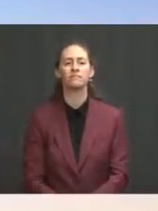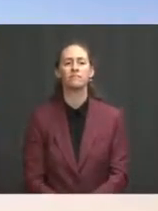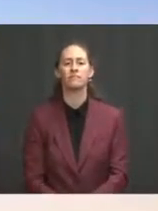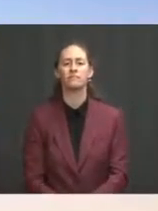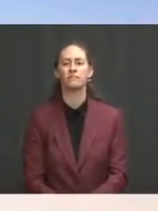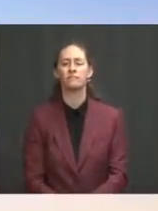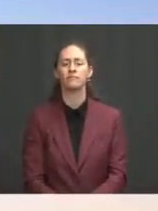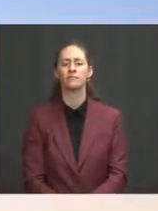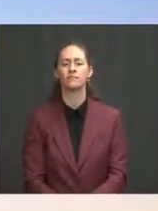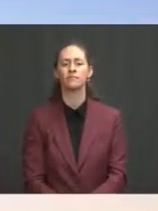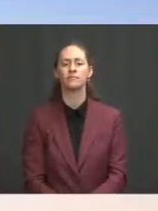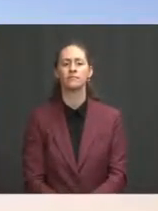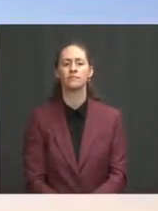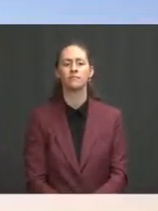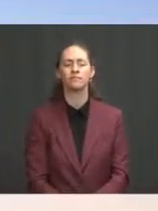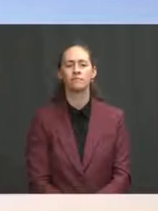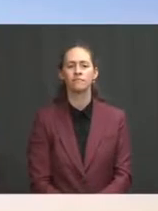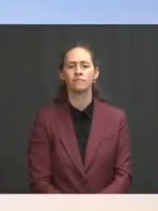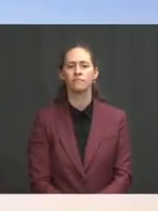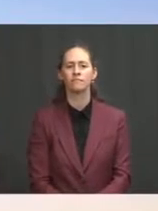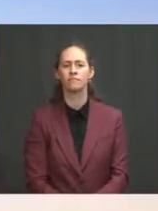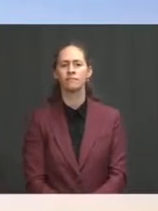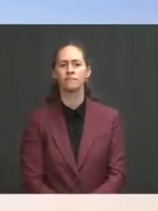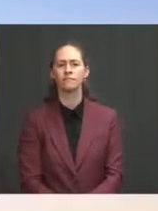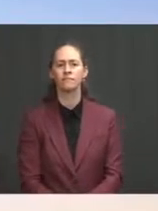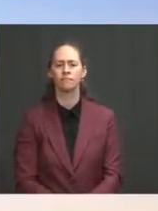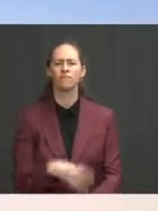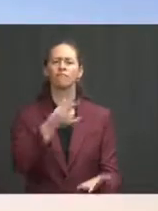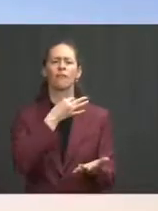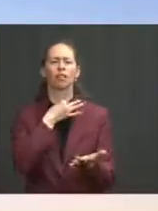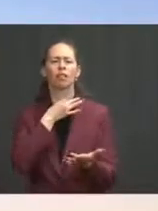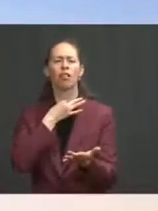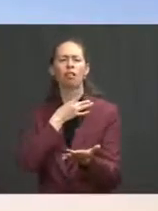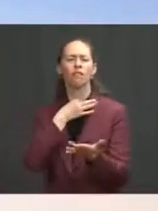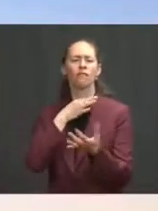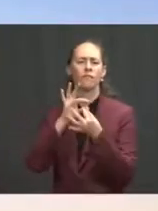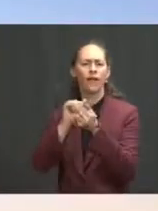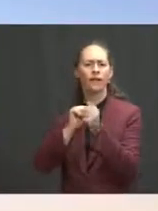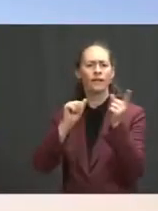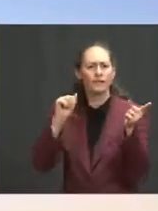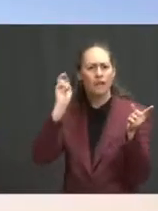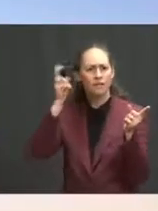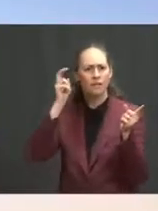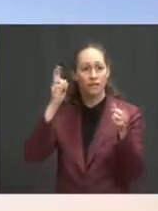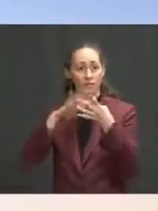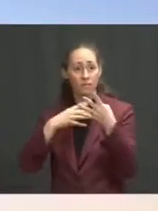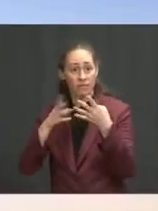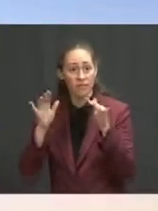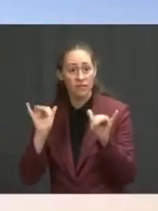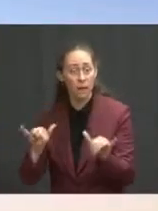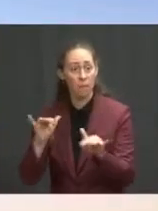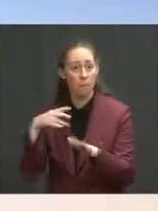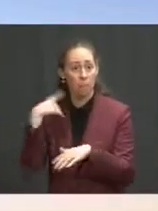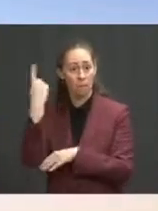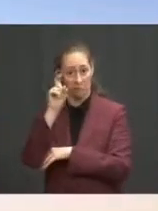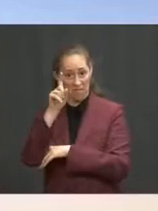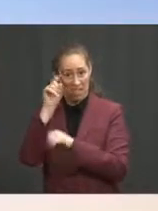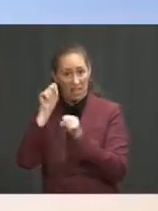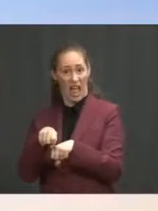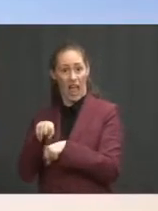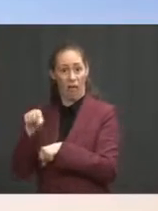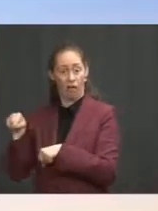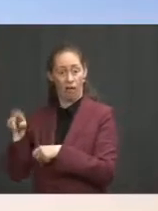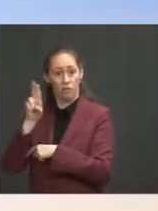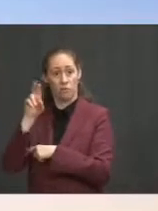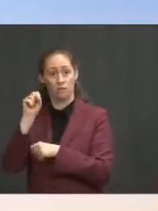Go ahead. If I could follow up very quickly on Afghanistan. Sure. I know the timeline remains the same. the U.S. – can the U.S. commit that all interpreters,